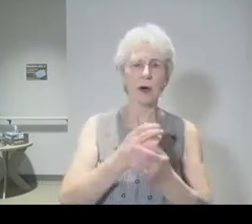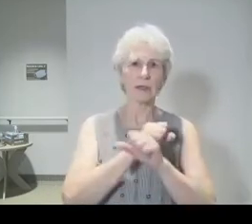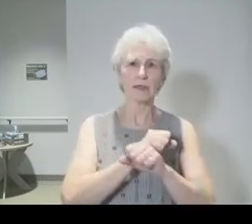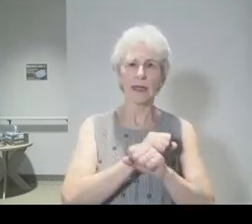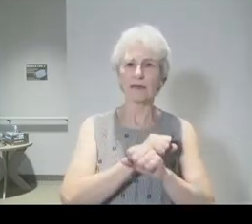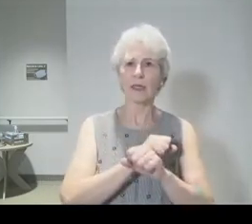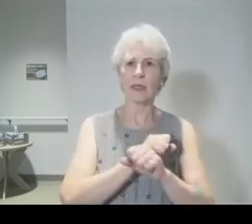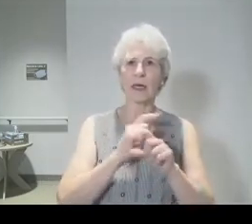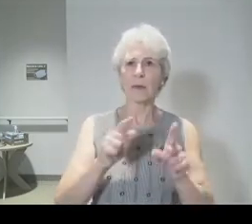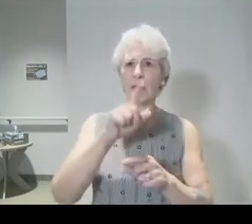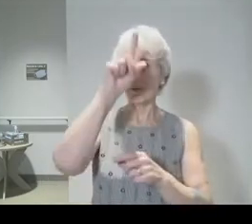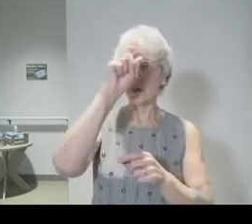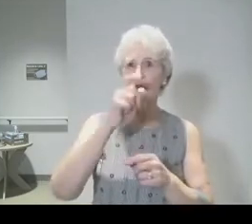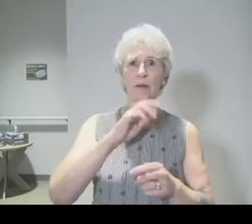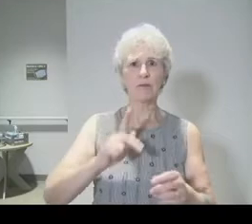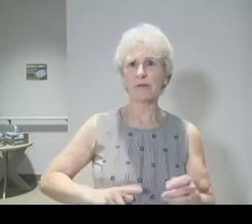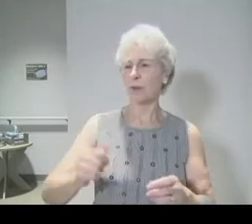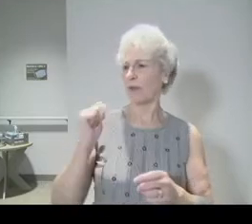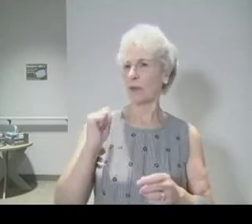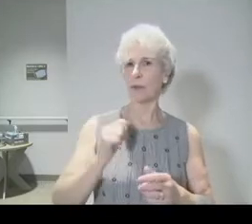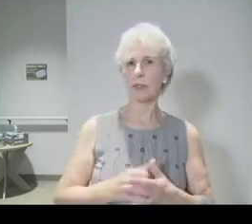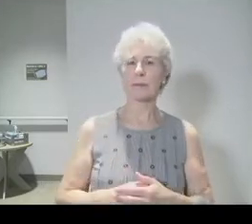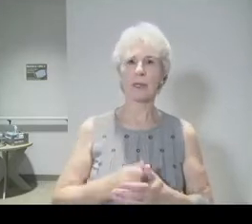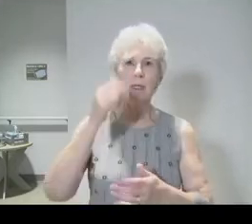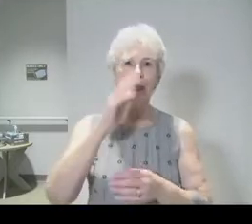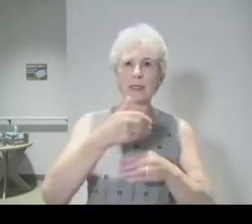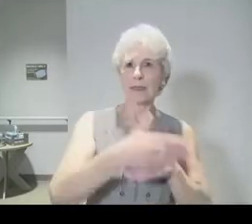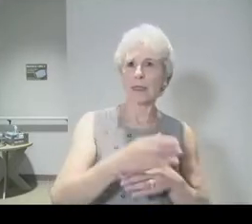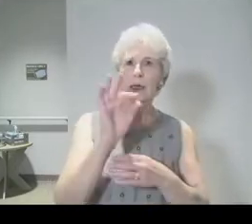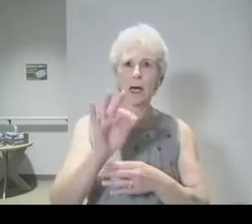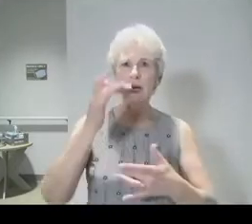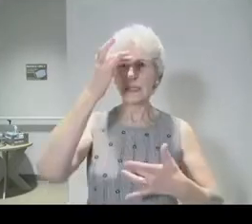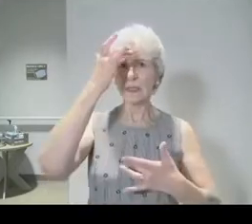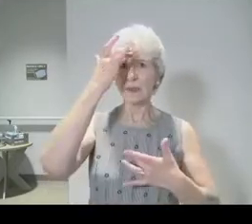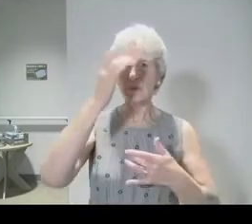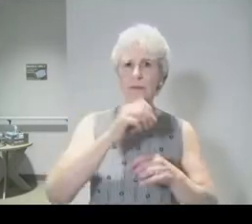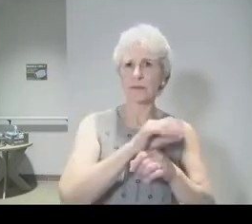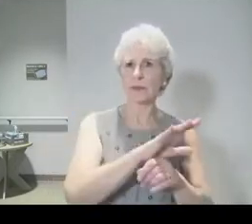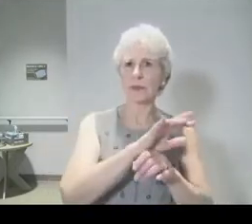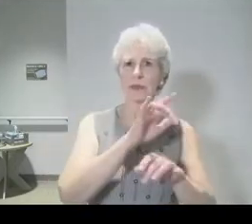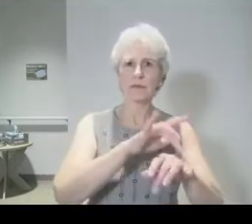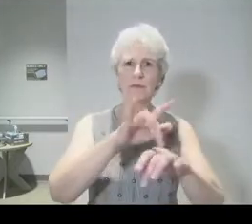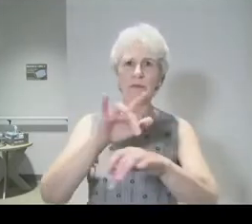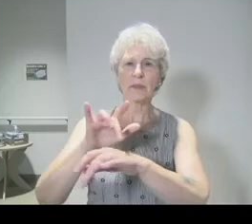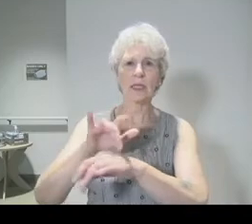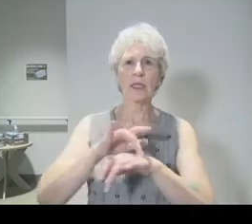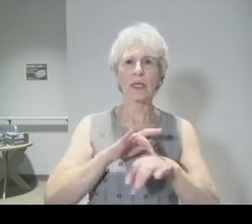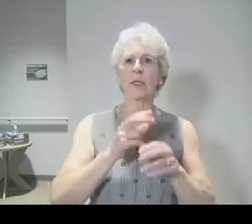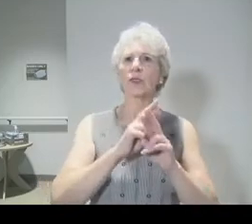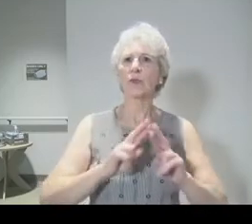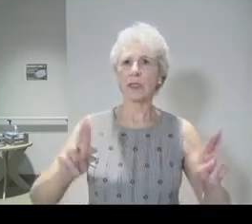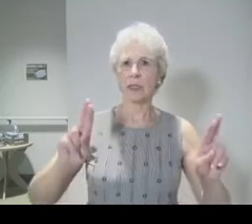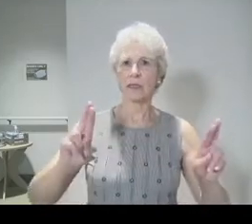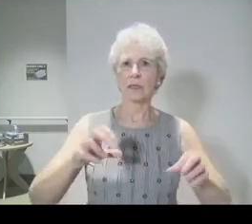not let the people go. And so God sent nine plagues upon the nation of Egypt to release the